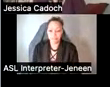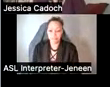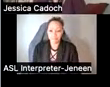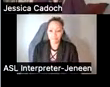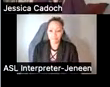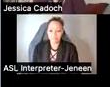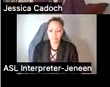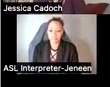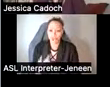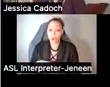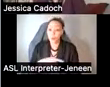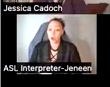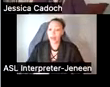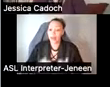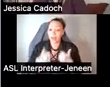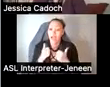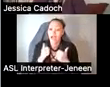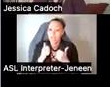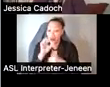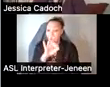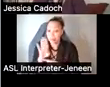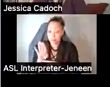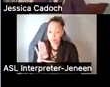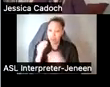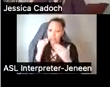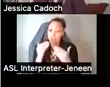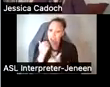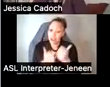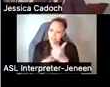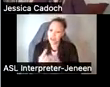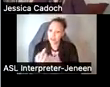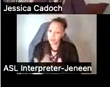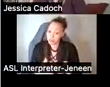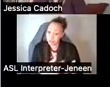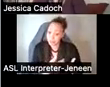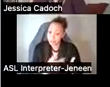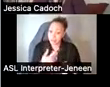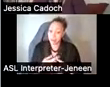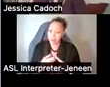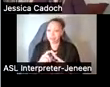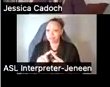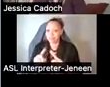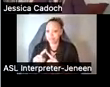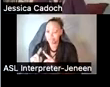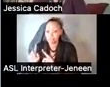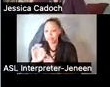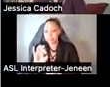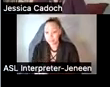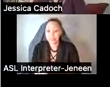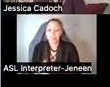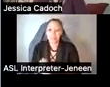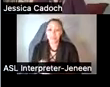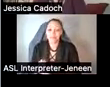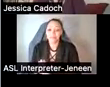We are live on Facebook. So thank you, everyone, joining us from joining us on Facebook and everyone